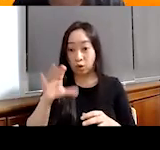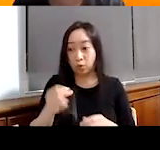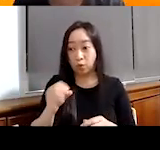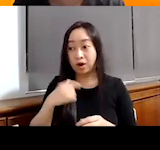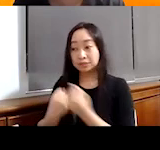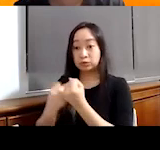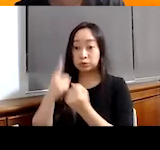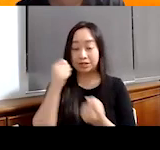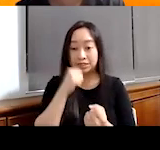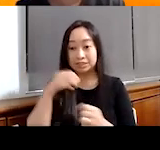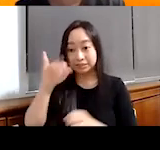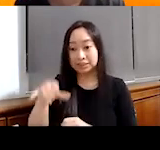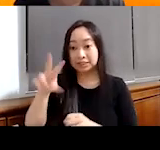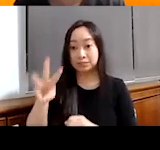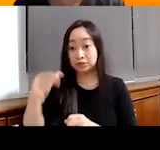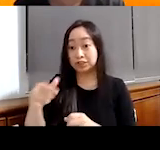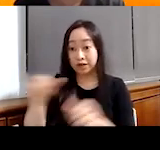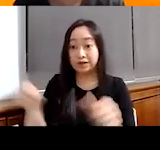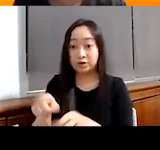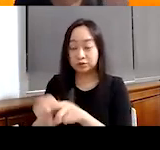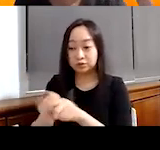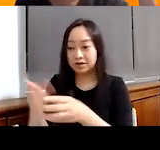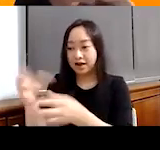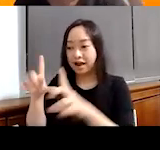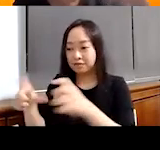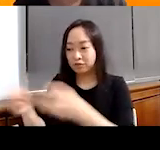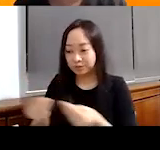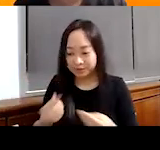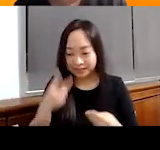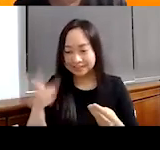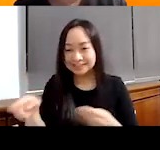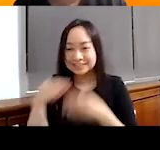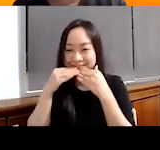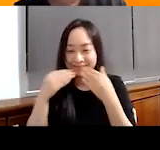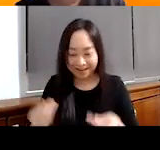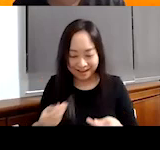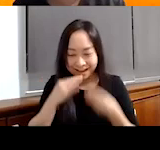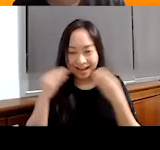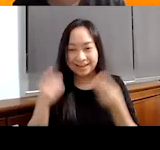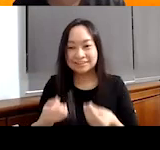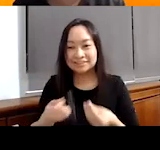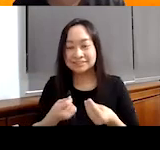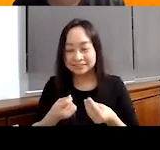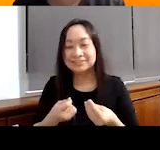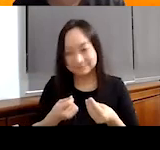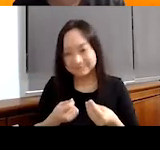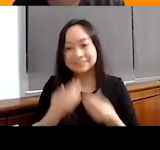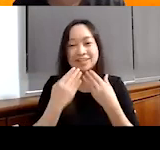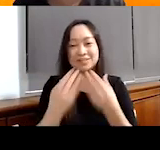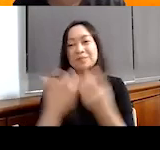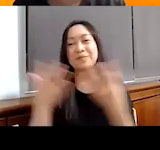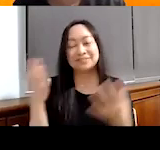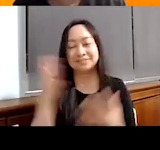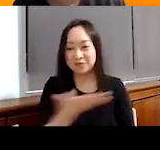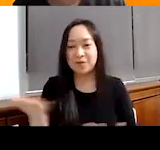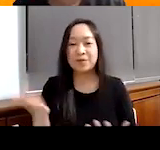in JWG area as well, and just receiving her photo and seeing that big, bright smile. It does. Yeah. Thank you so much for,